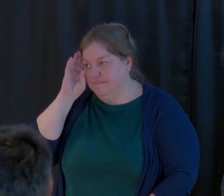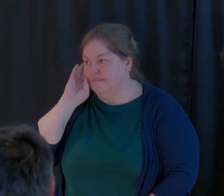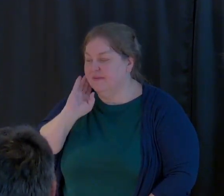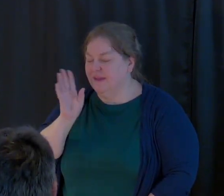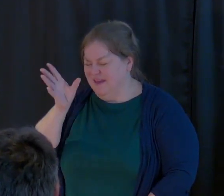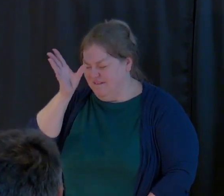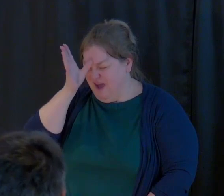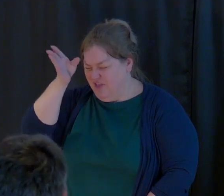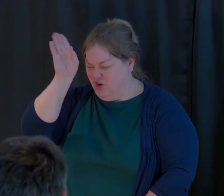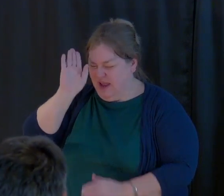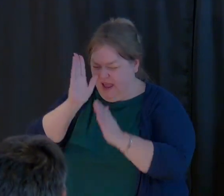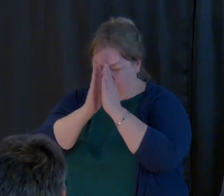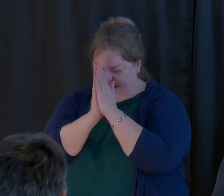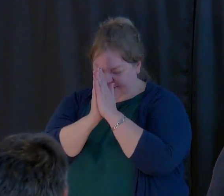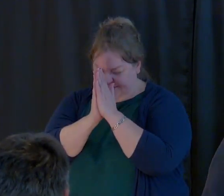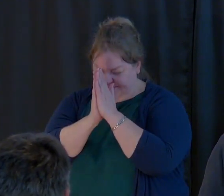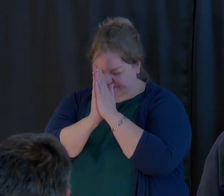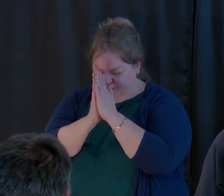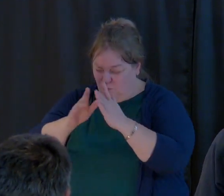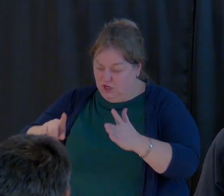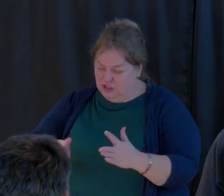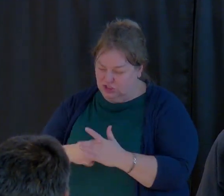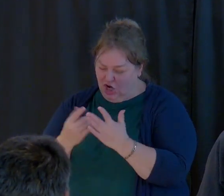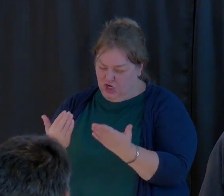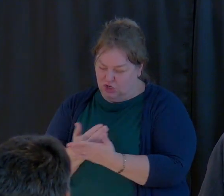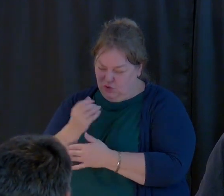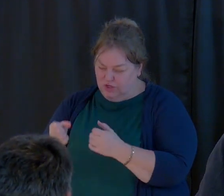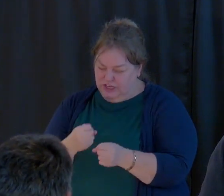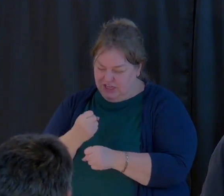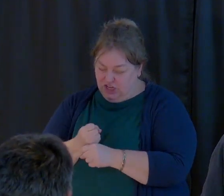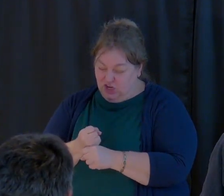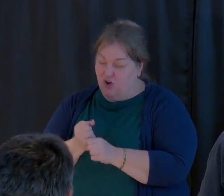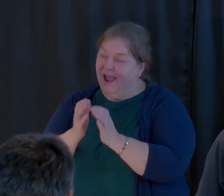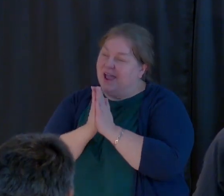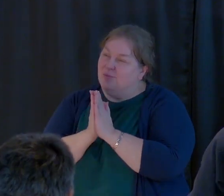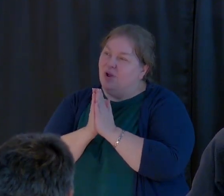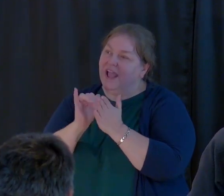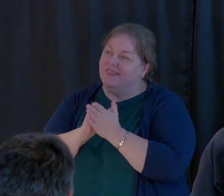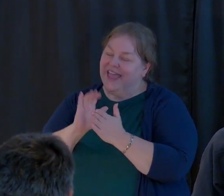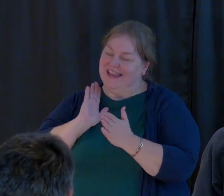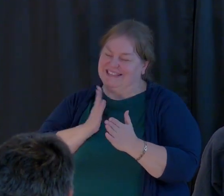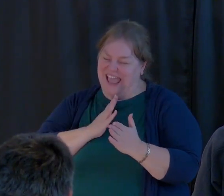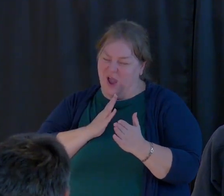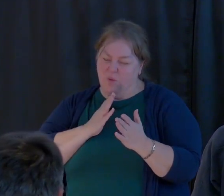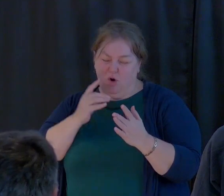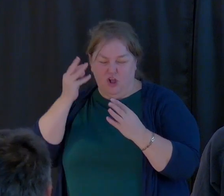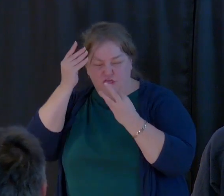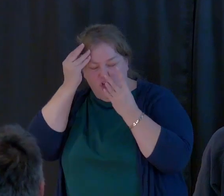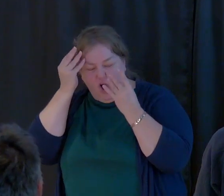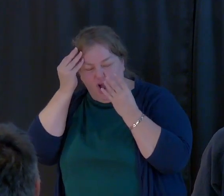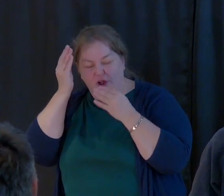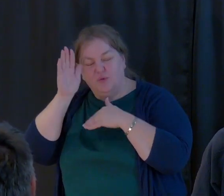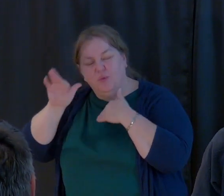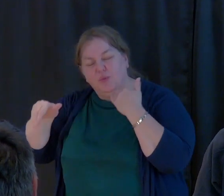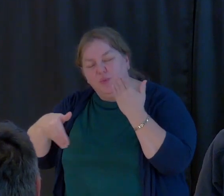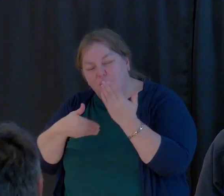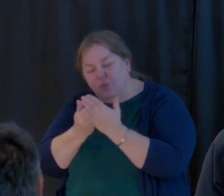Father God, as we start this new year, I pray that that is our theme and our thought throughout this year.